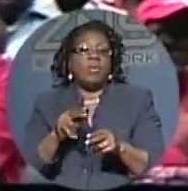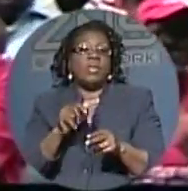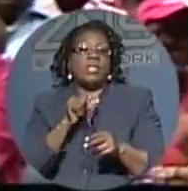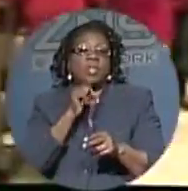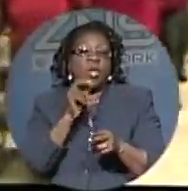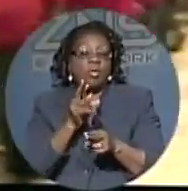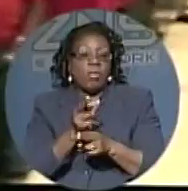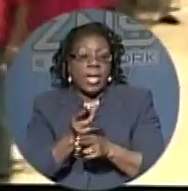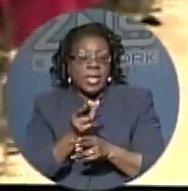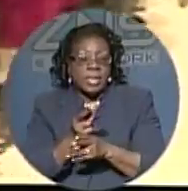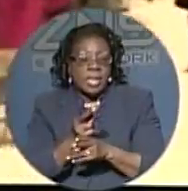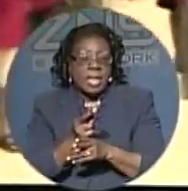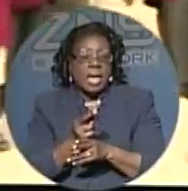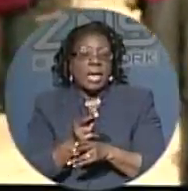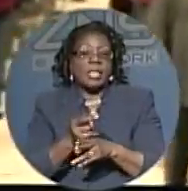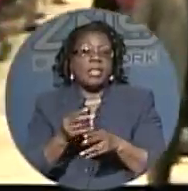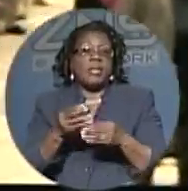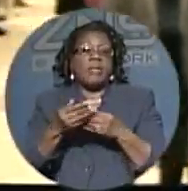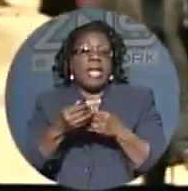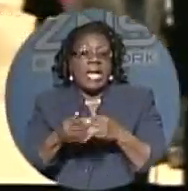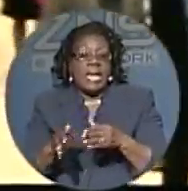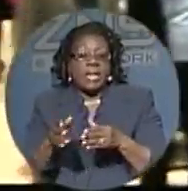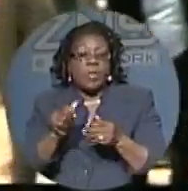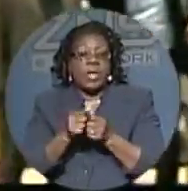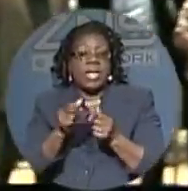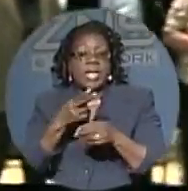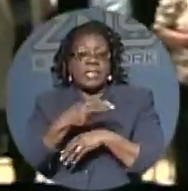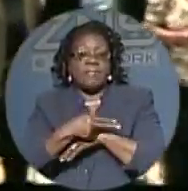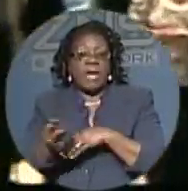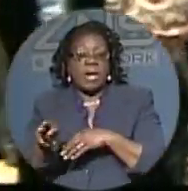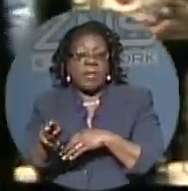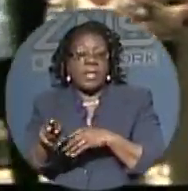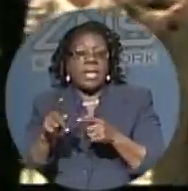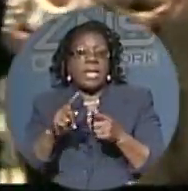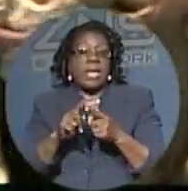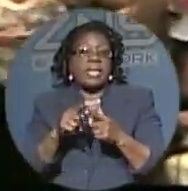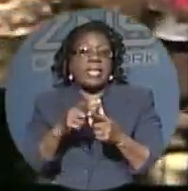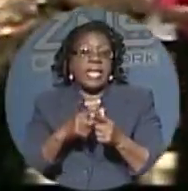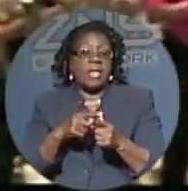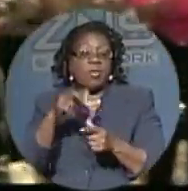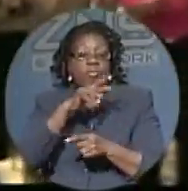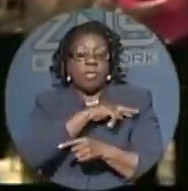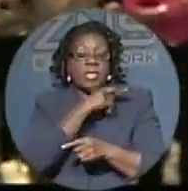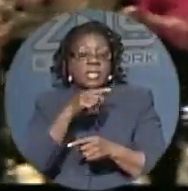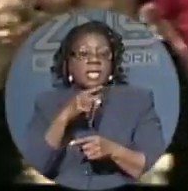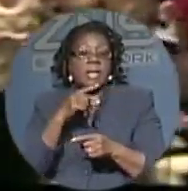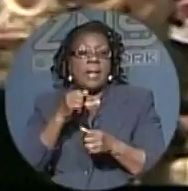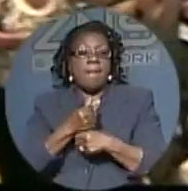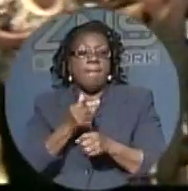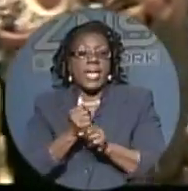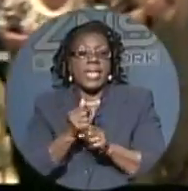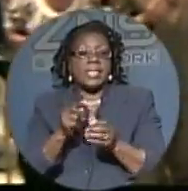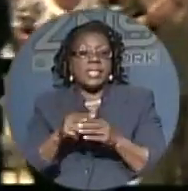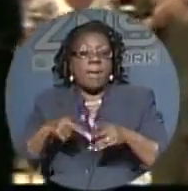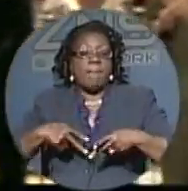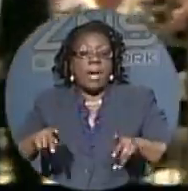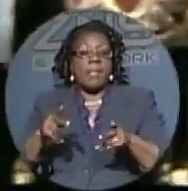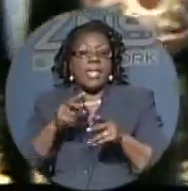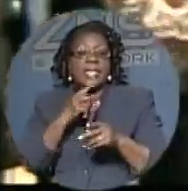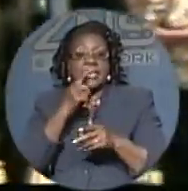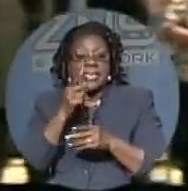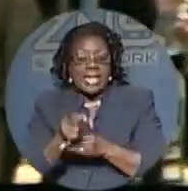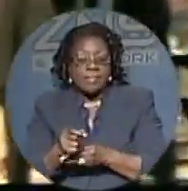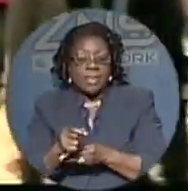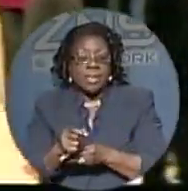He said following that incident, Russell made several public statements and he then contacted Russell and requested a meeting and that it was when the